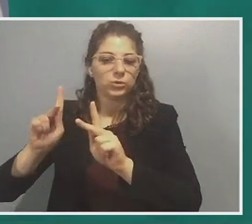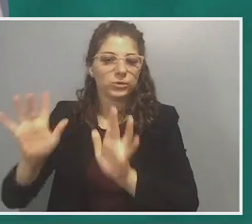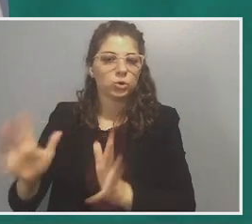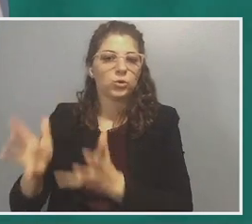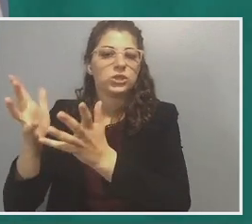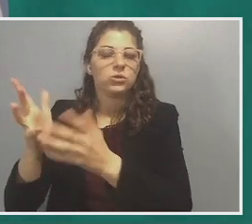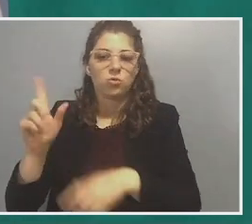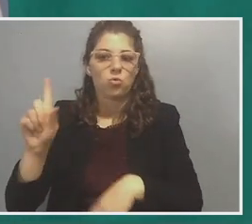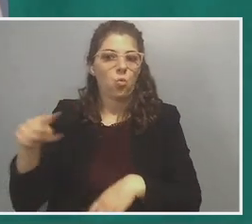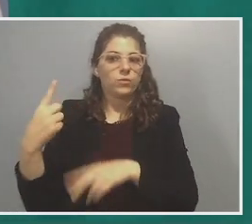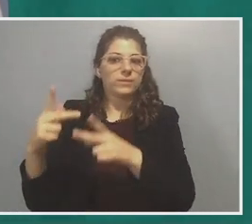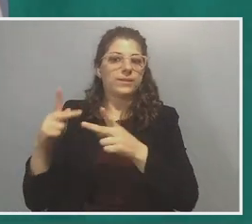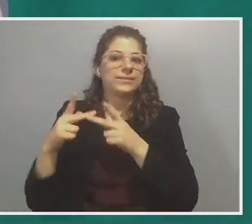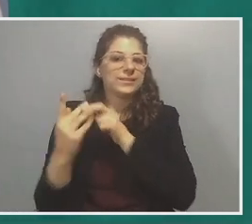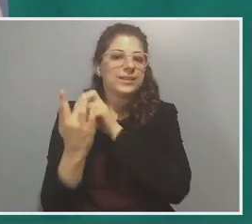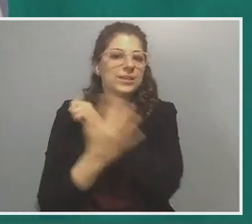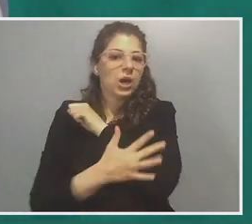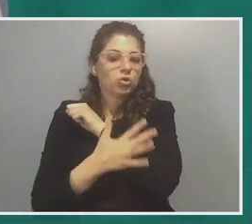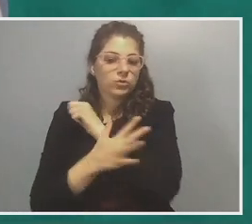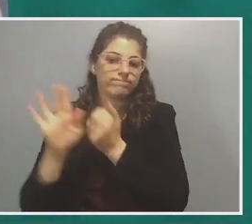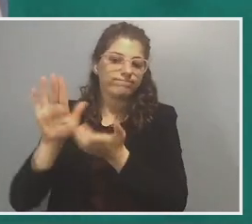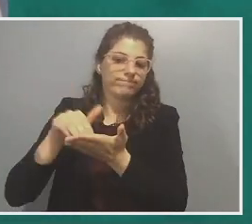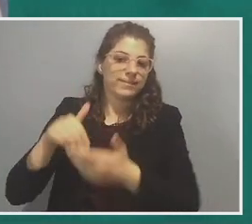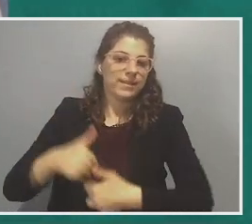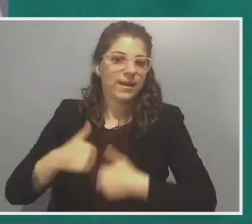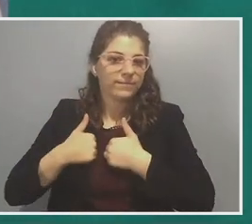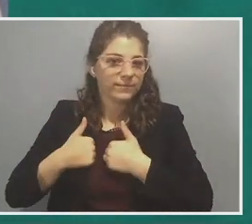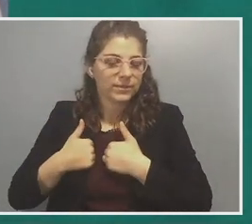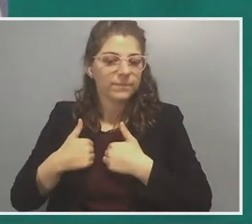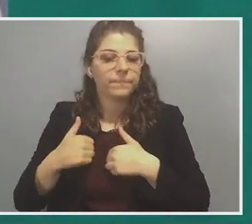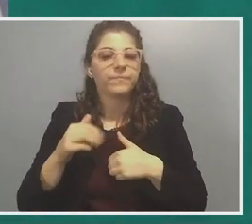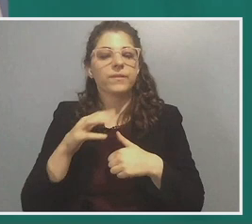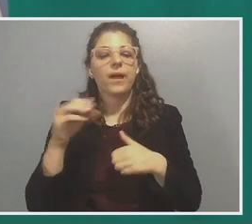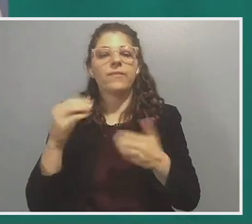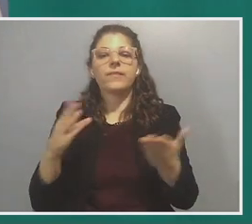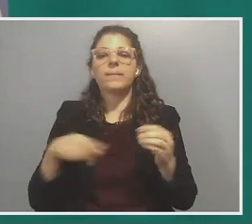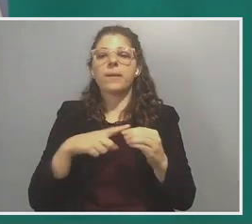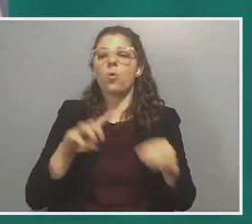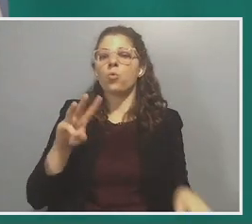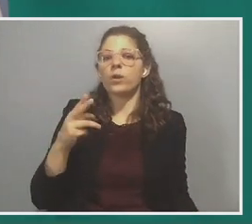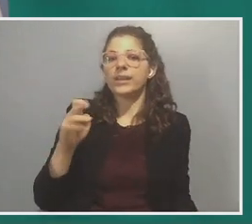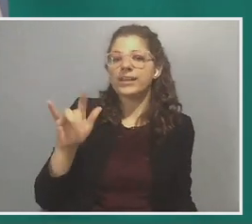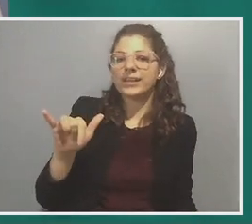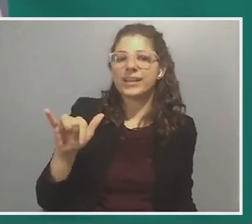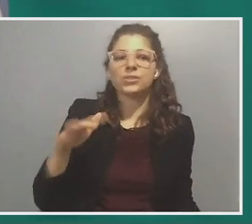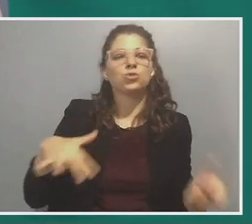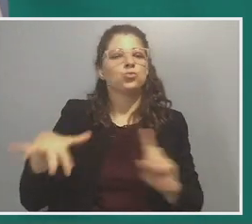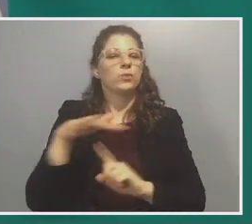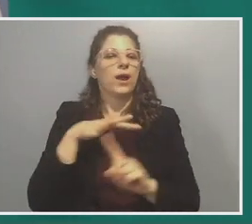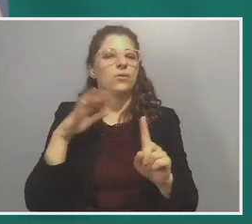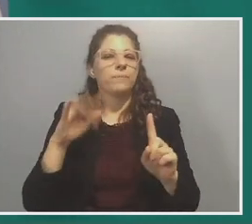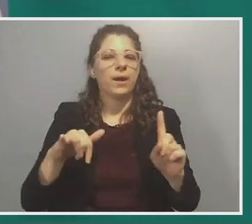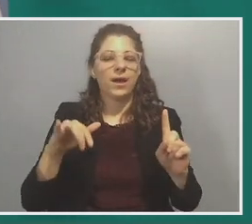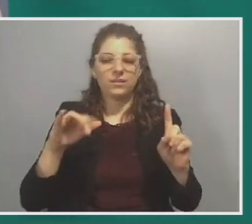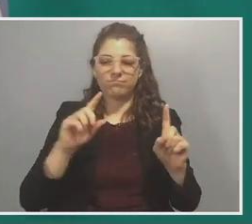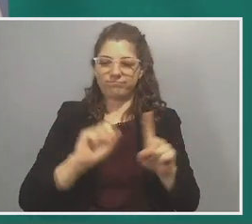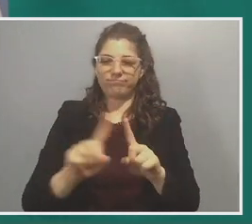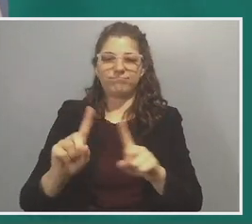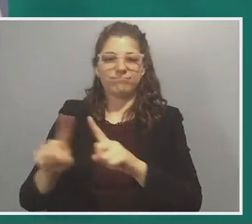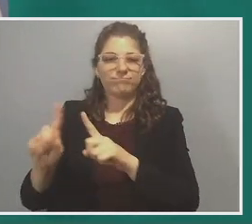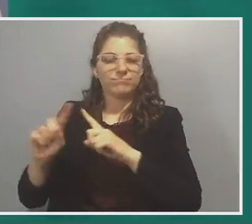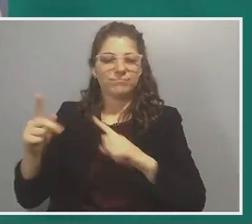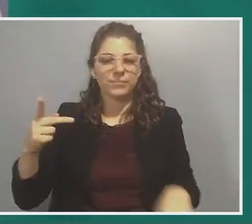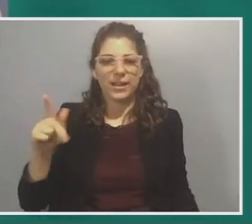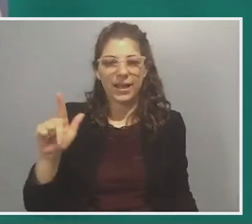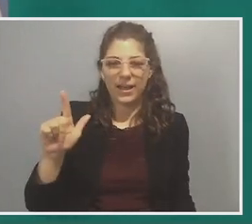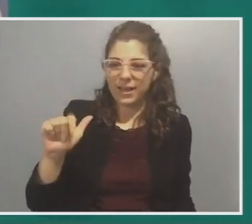only places in the country that centers the lives of enslaved people. And the thing about the Whitney is that it's surrounded by a constellation of plantations where people continue to hold